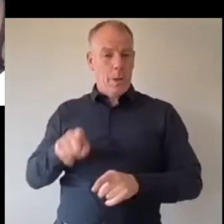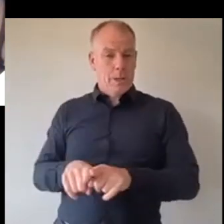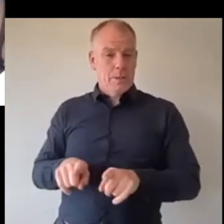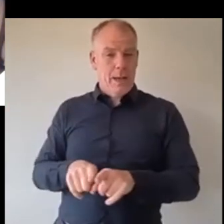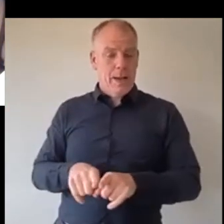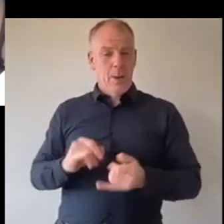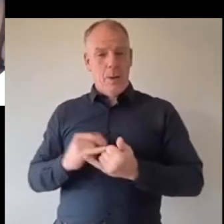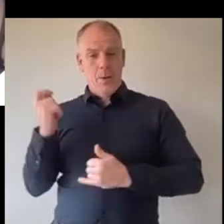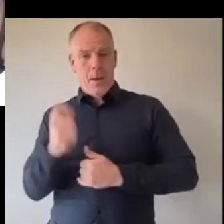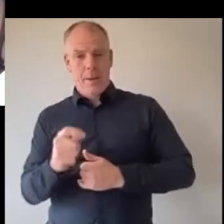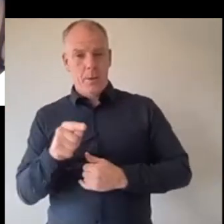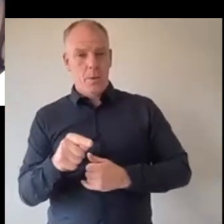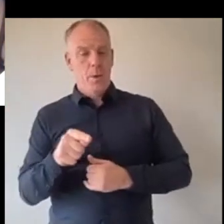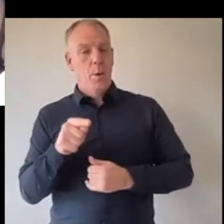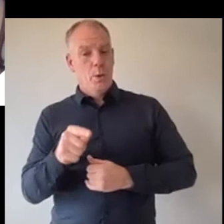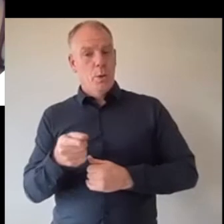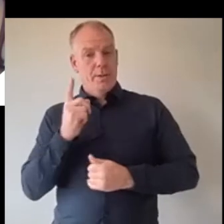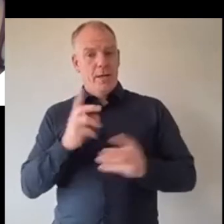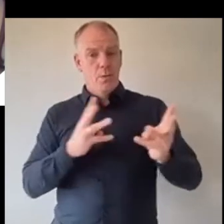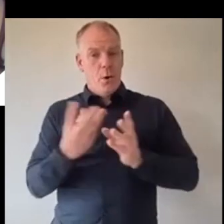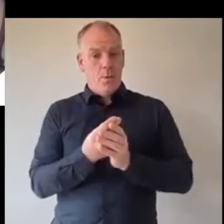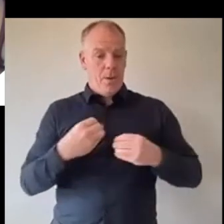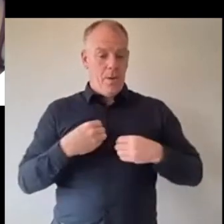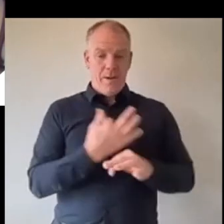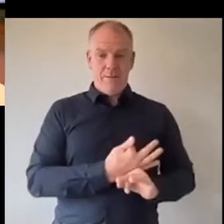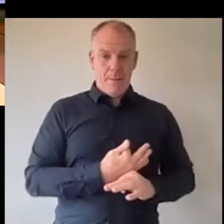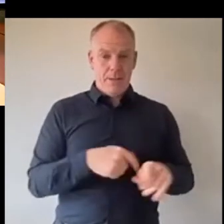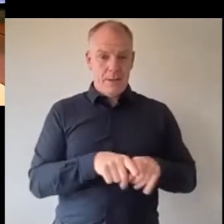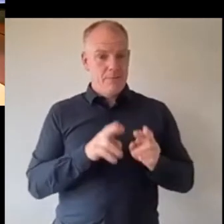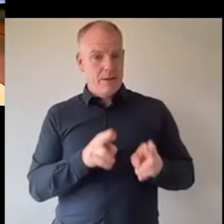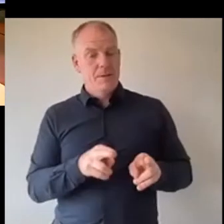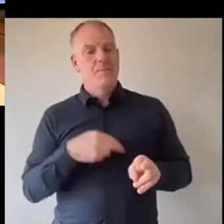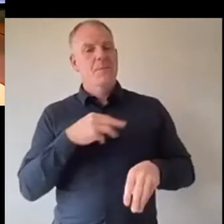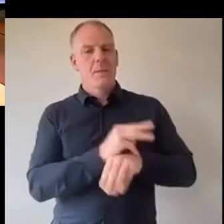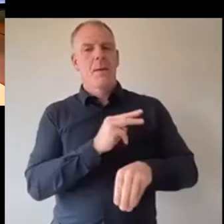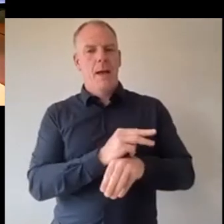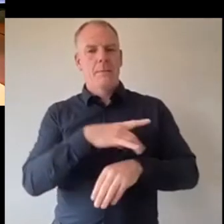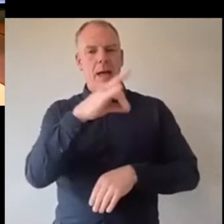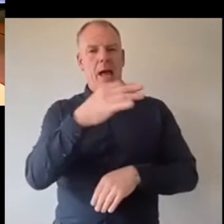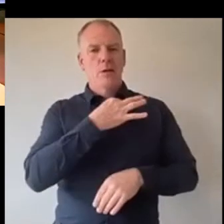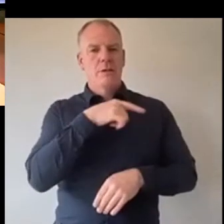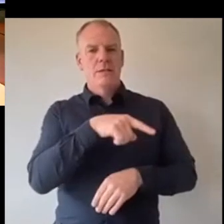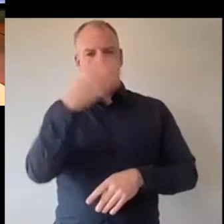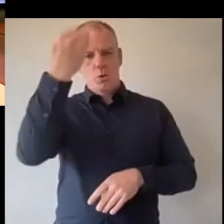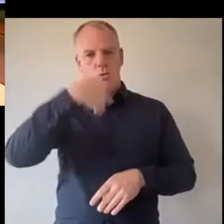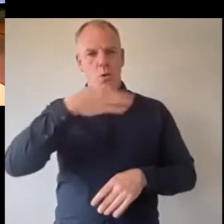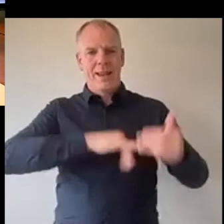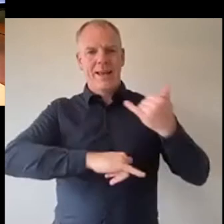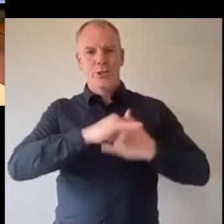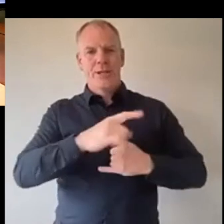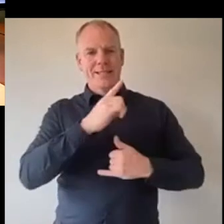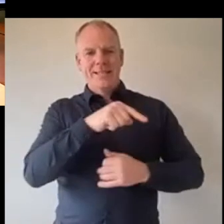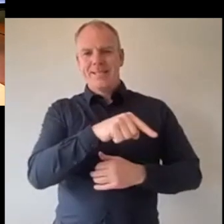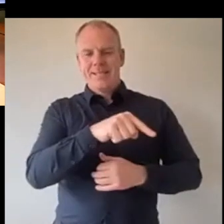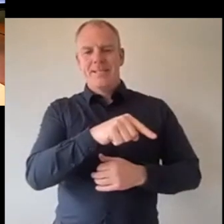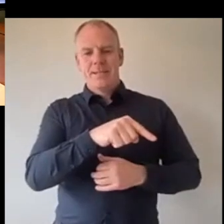nomination that you were also working with your own family as well uh yeah my mom was high risk because she had a stroke last year and